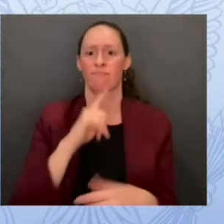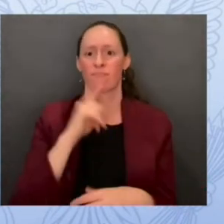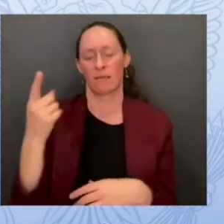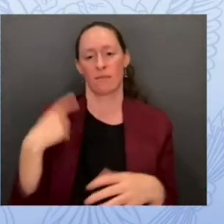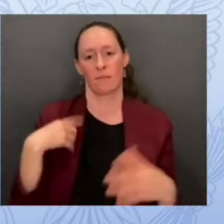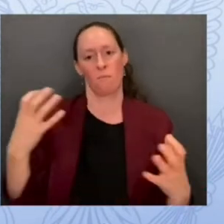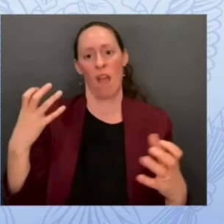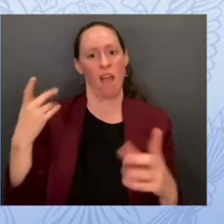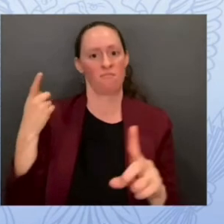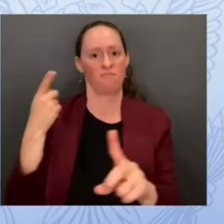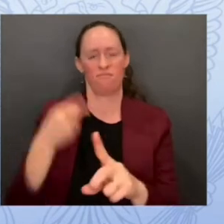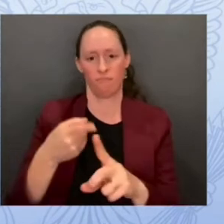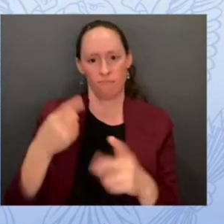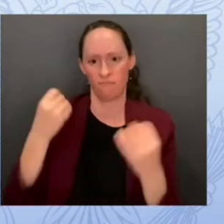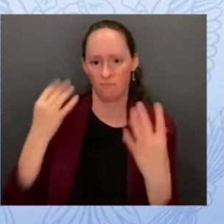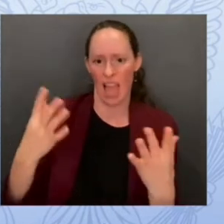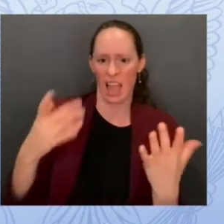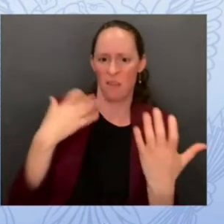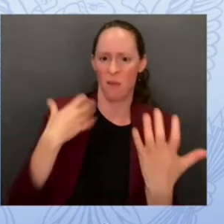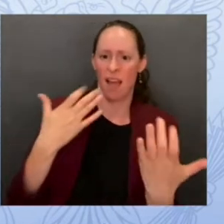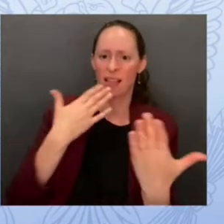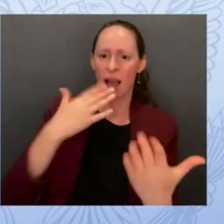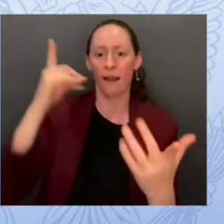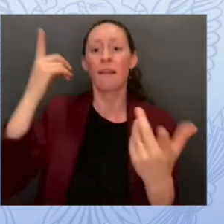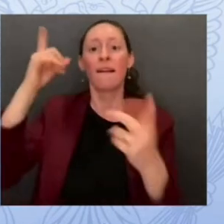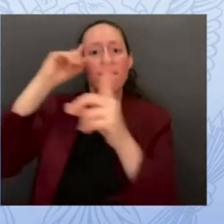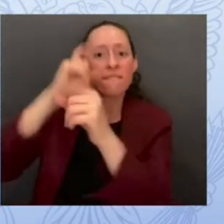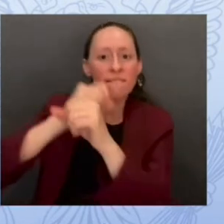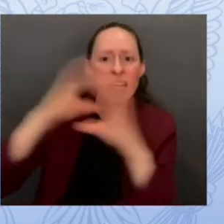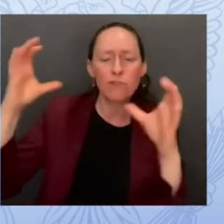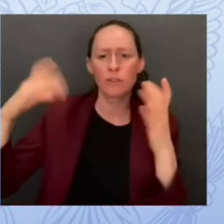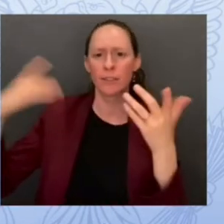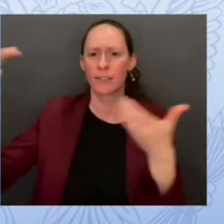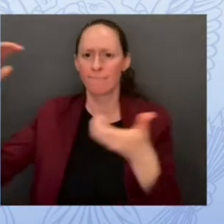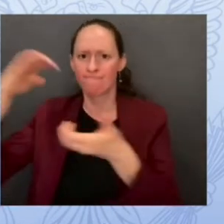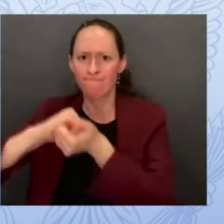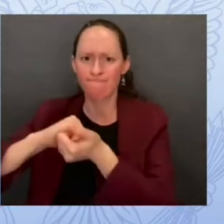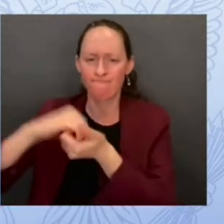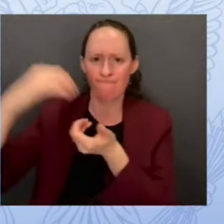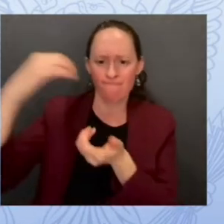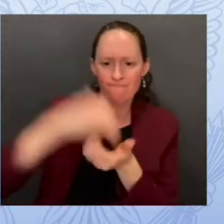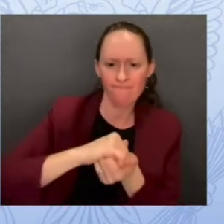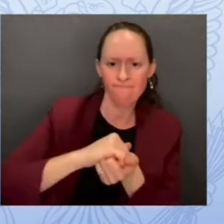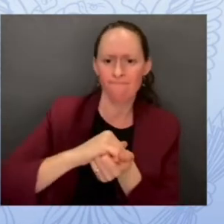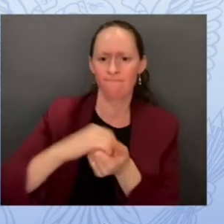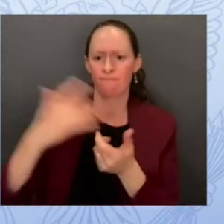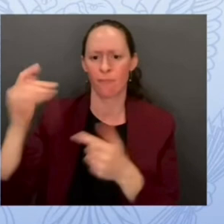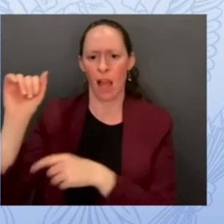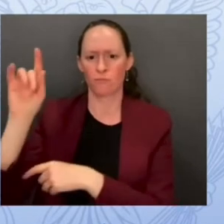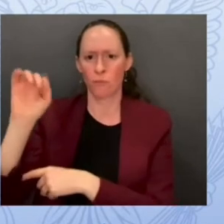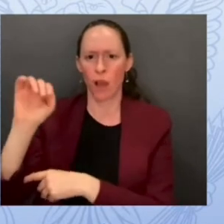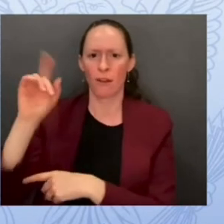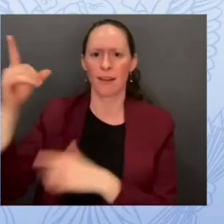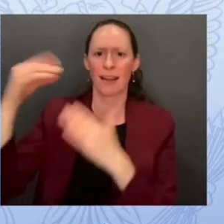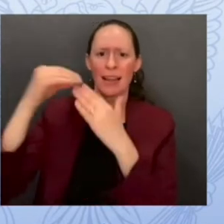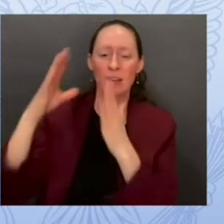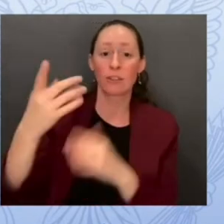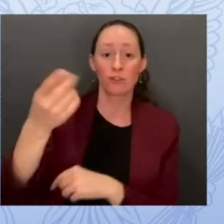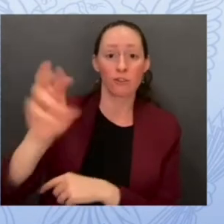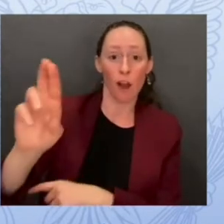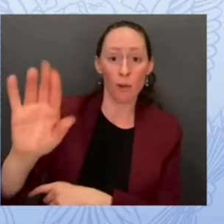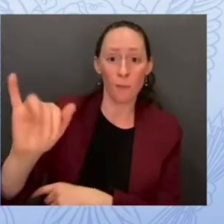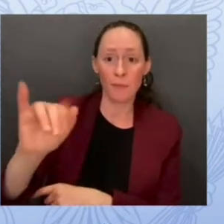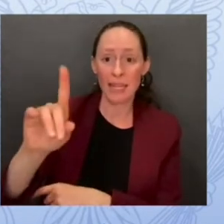and the determination of this administration its leaders dr biden secretary mayorkas and my dear friend secretary